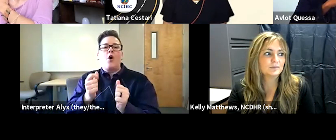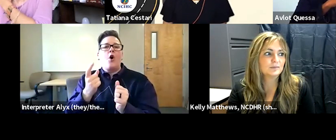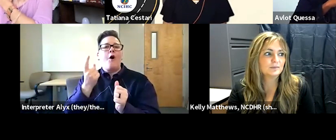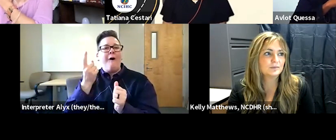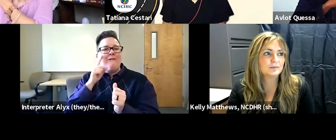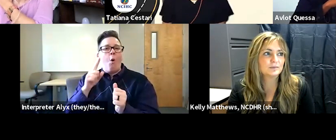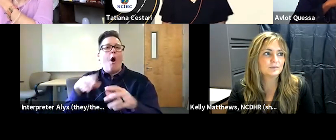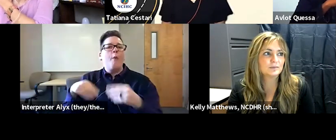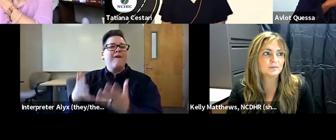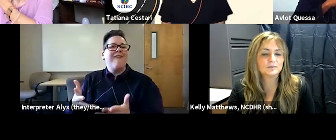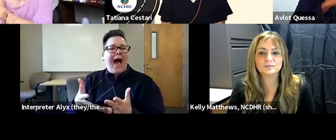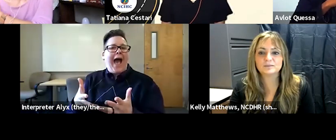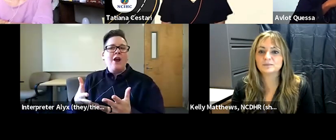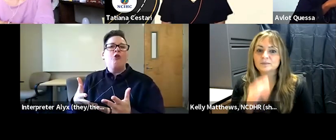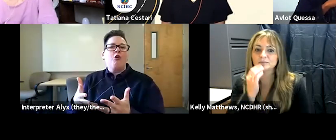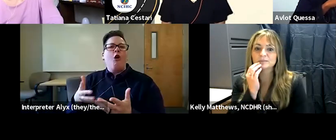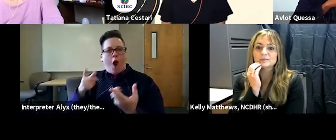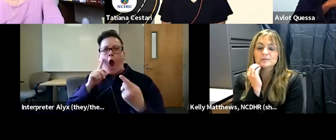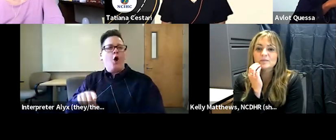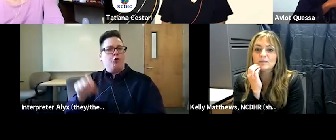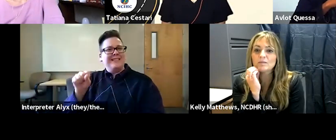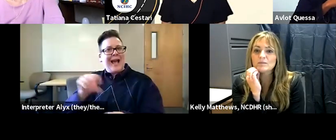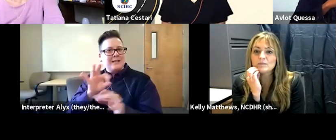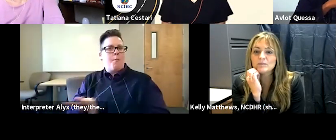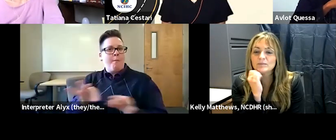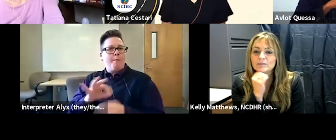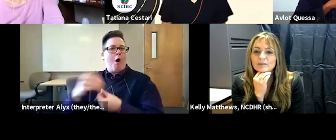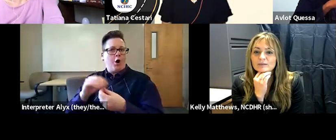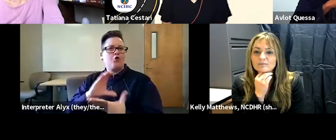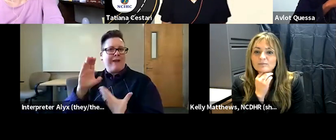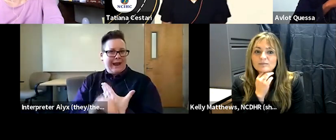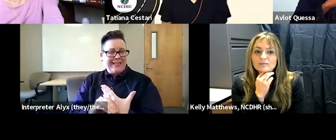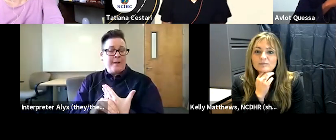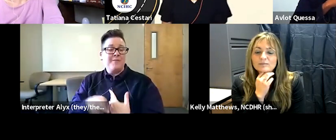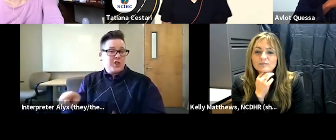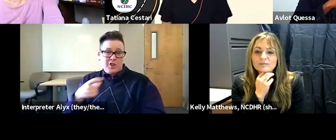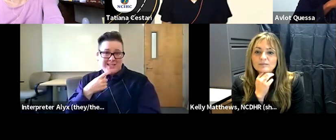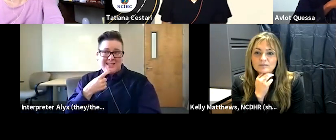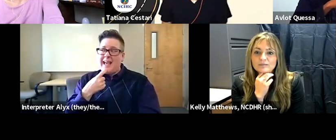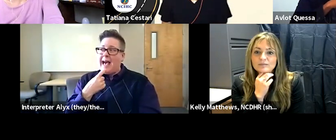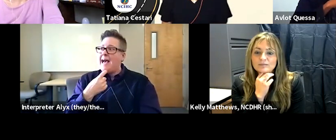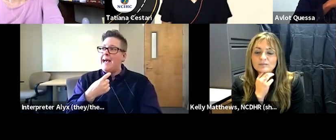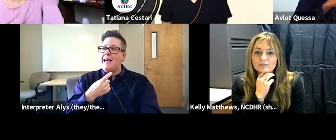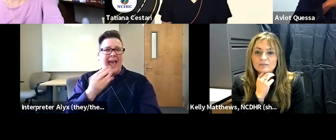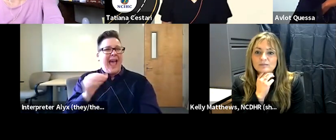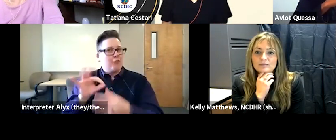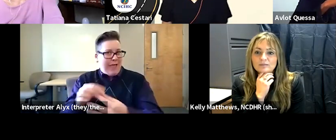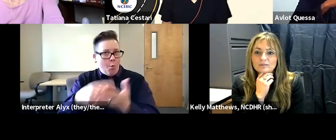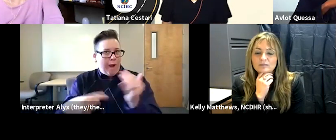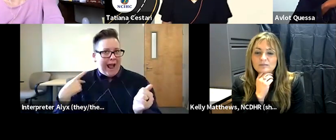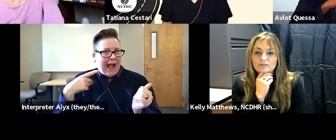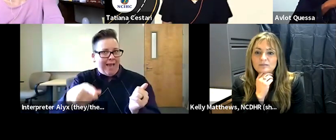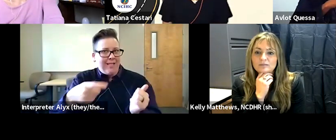provider side and getting it into the academic curriculum and at the end of the day she said and i think it reflects what kelly says